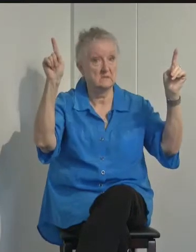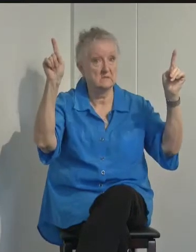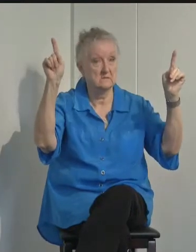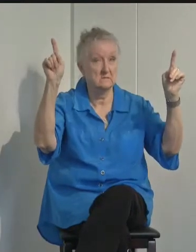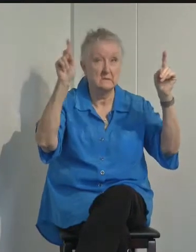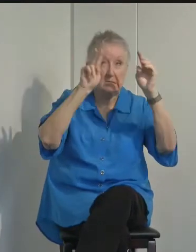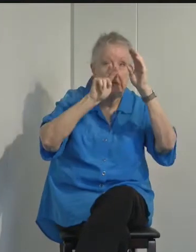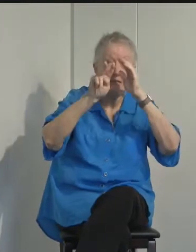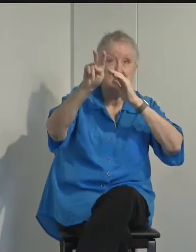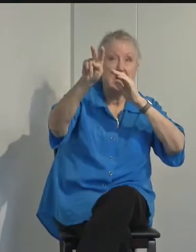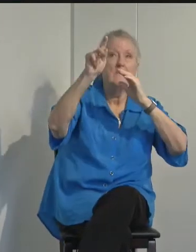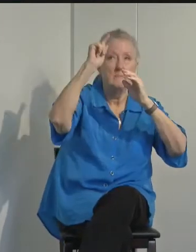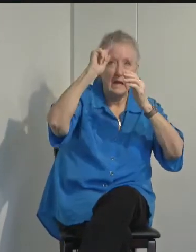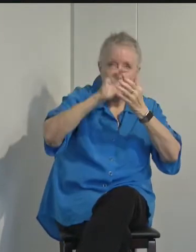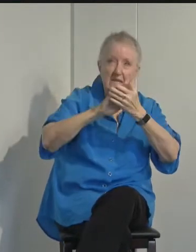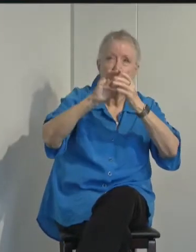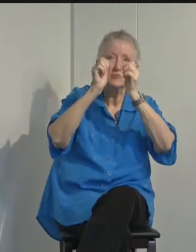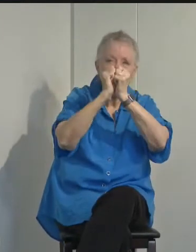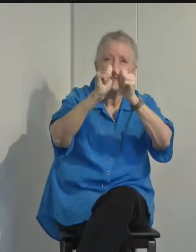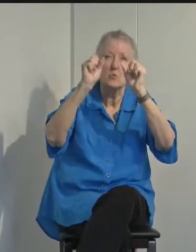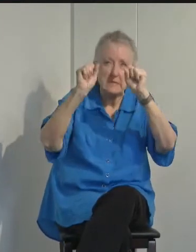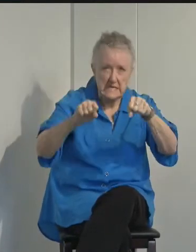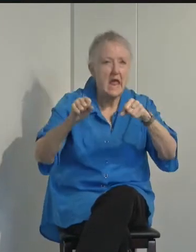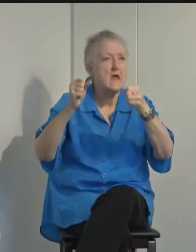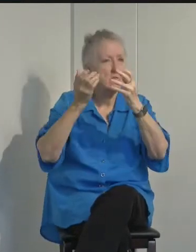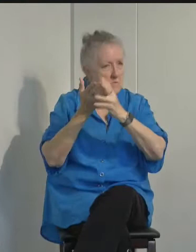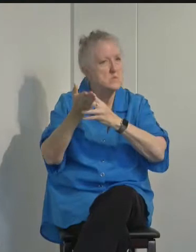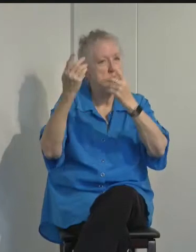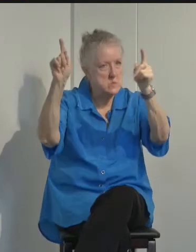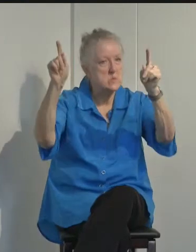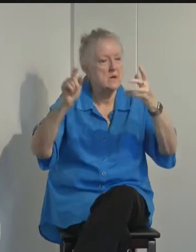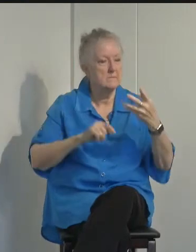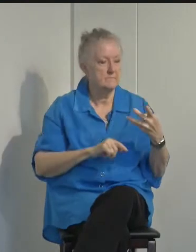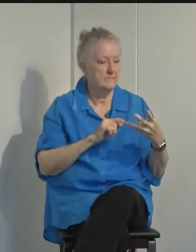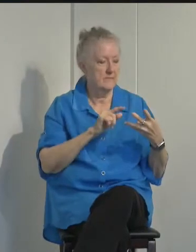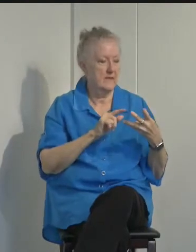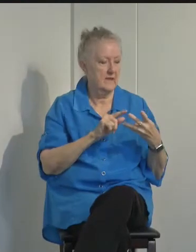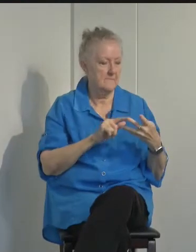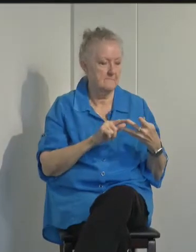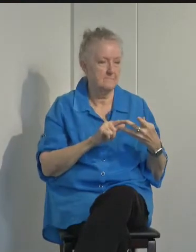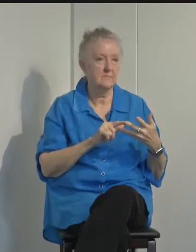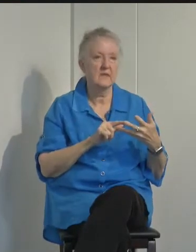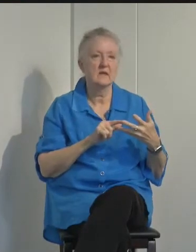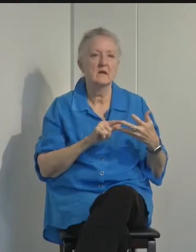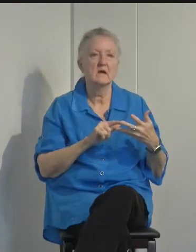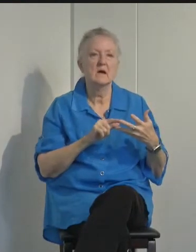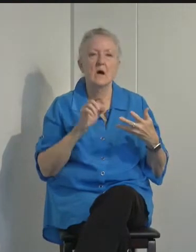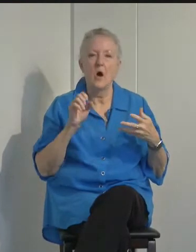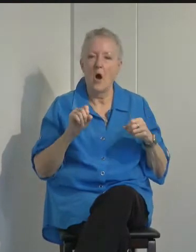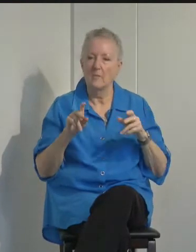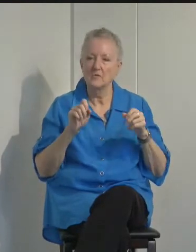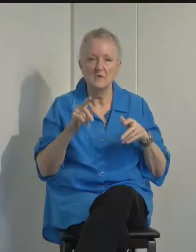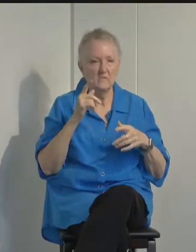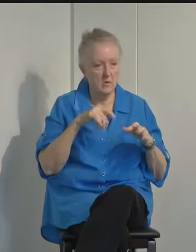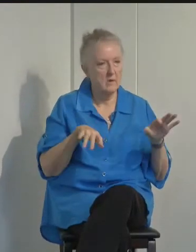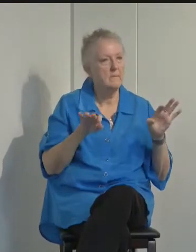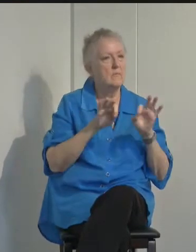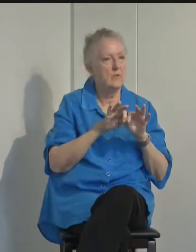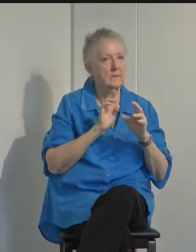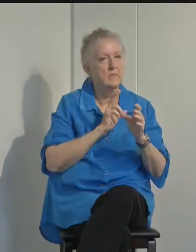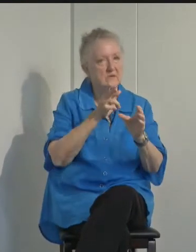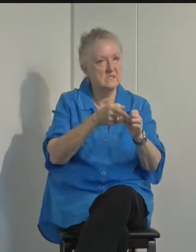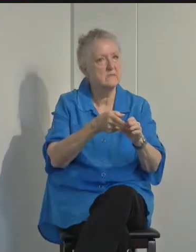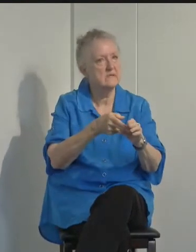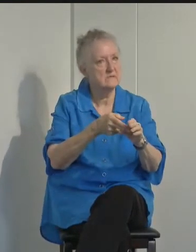believing that together we can make it through. The third, opportunities for meaningful participation.